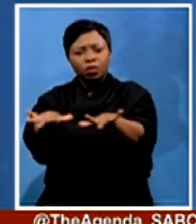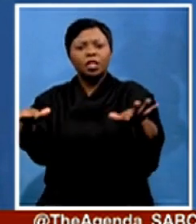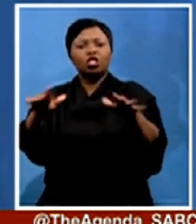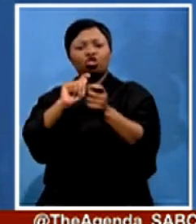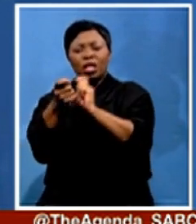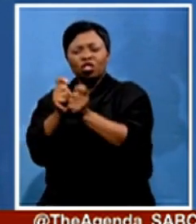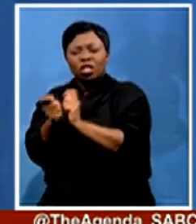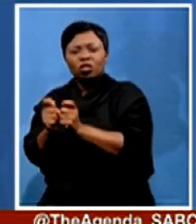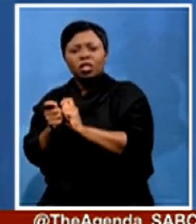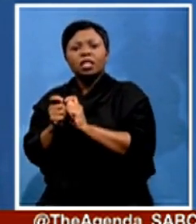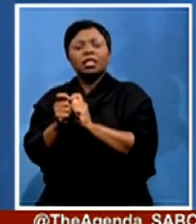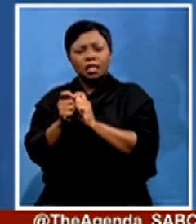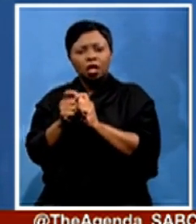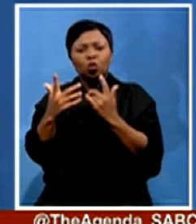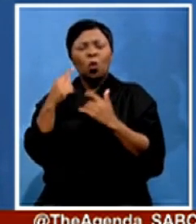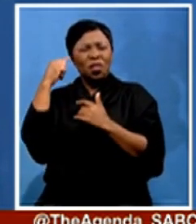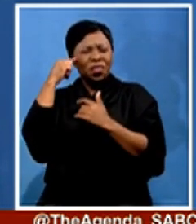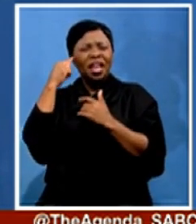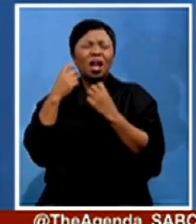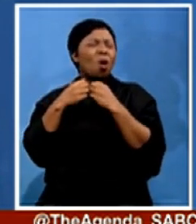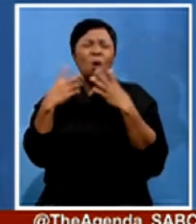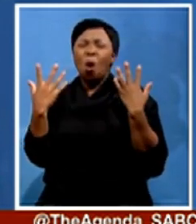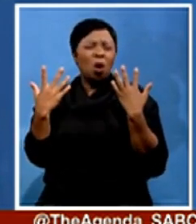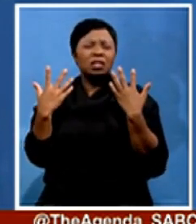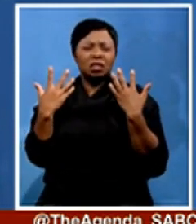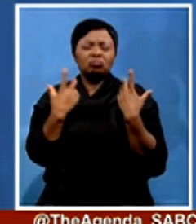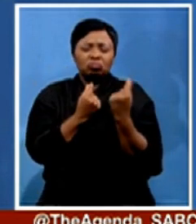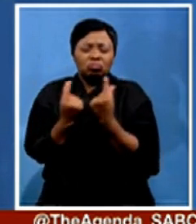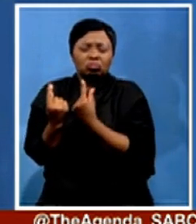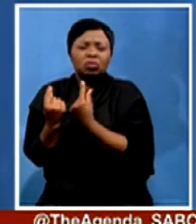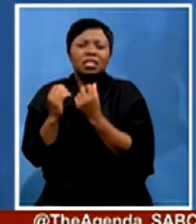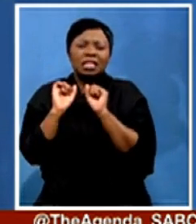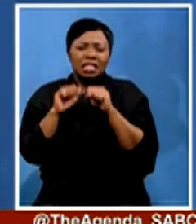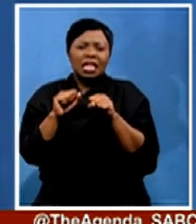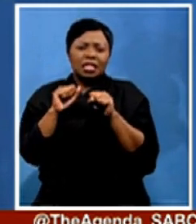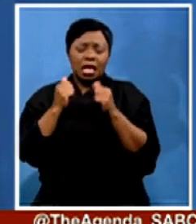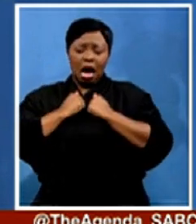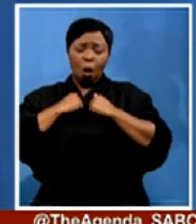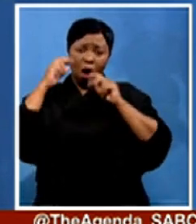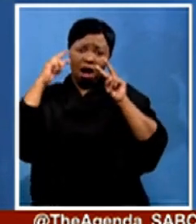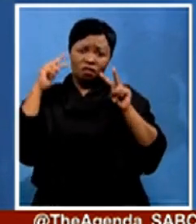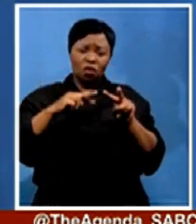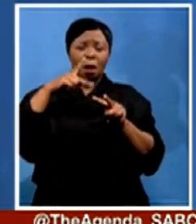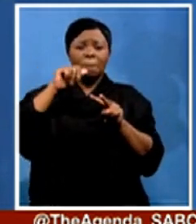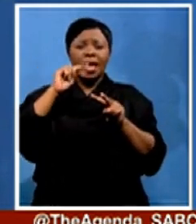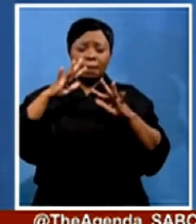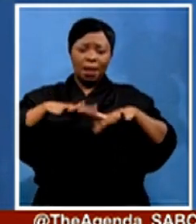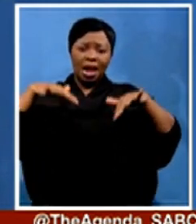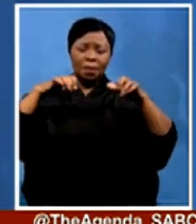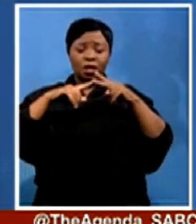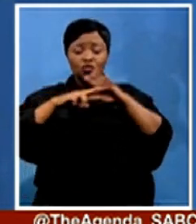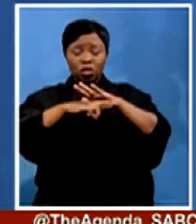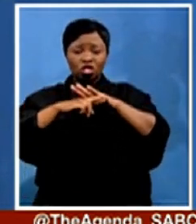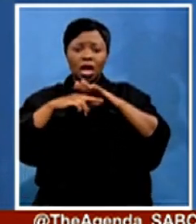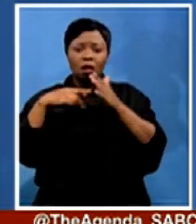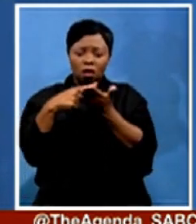lot of things that can be done, in our view. The Pan-African Parliament is the regional caucus. We looked at that and asked whether